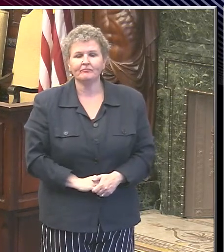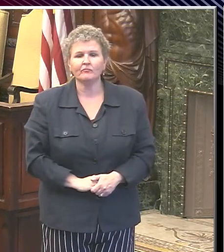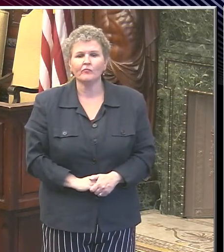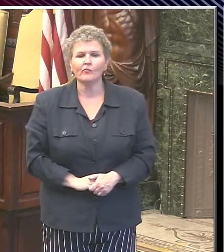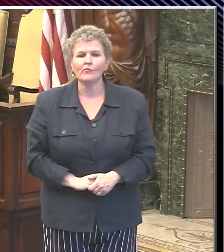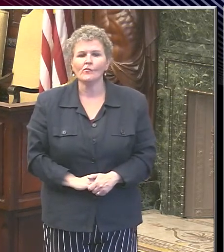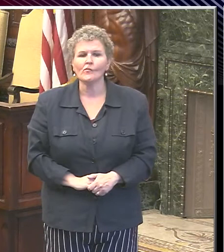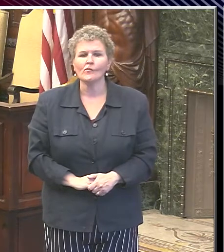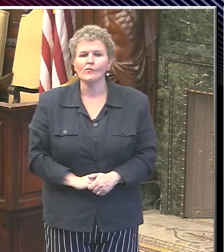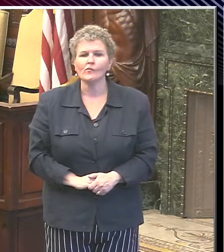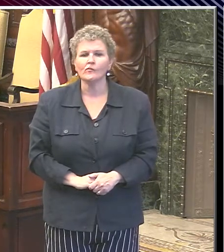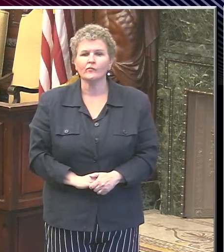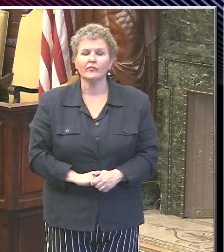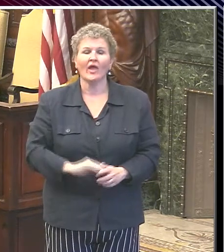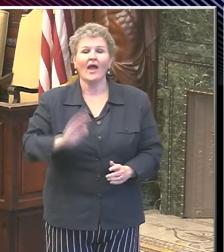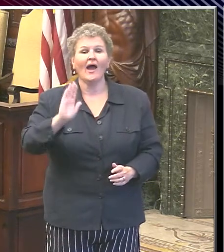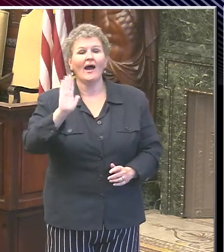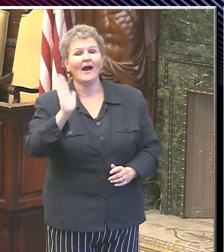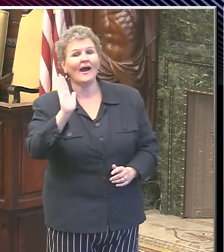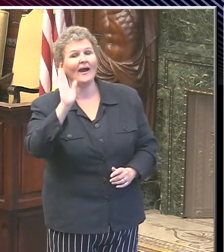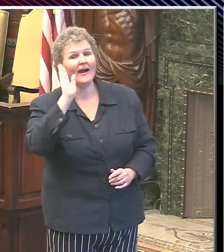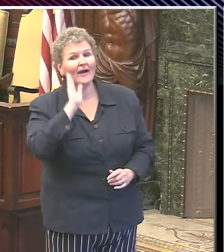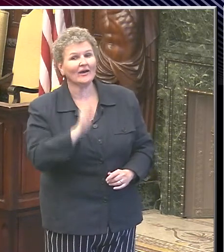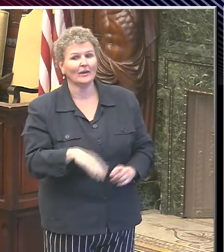Hey, is Shante still there?